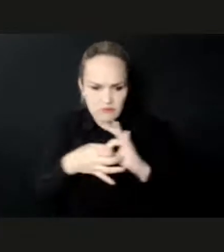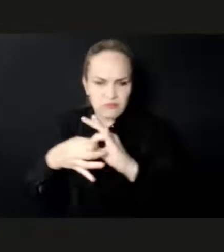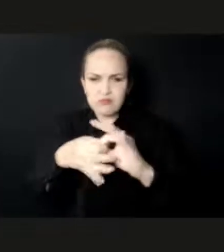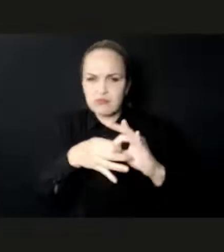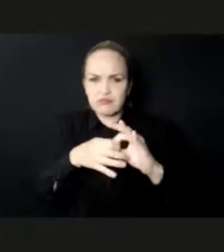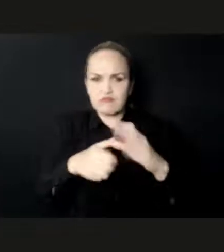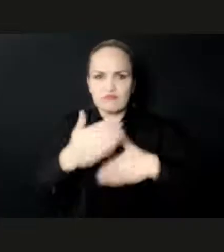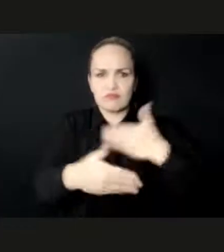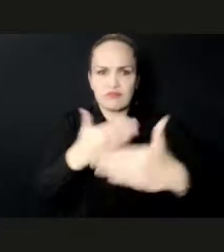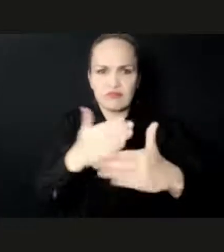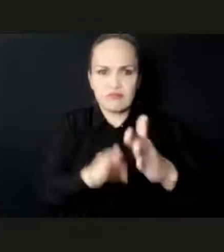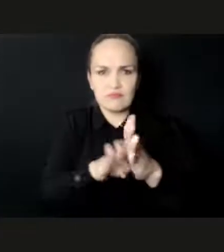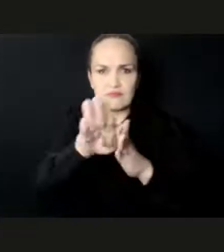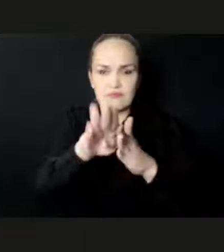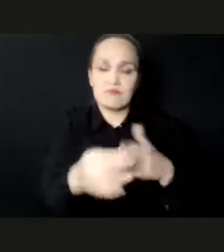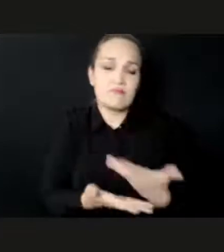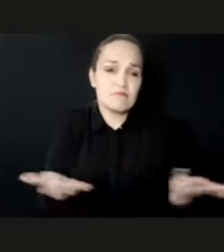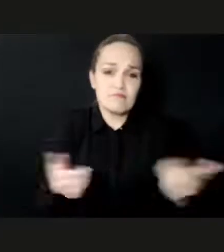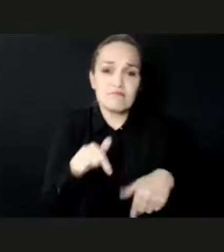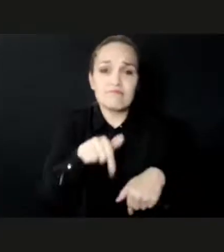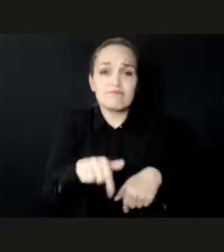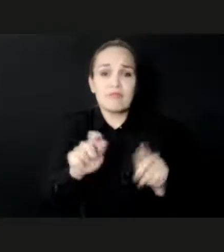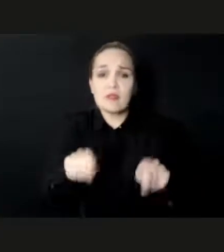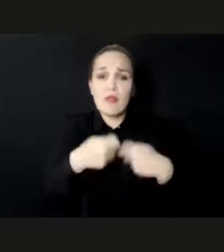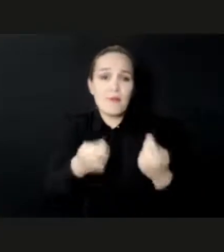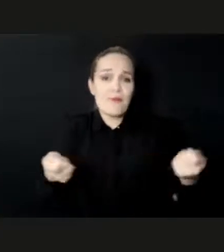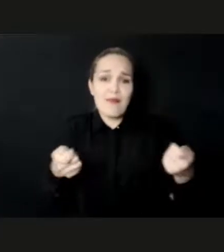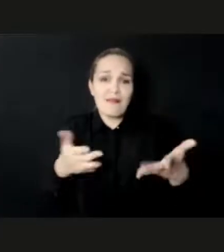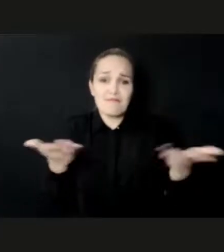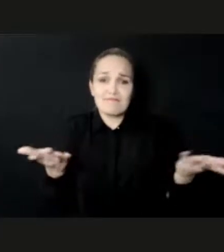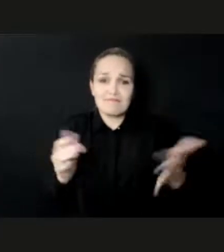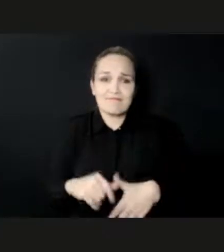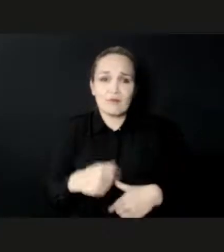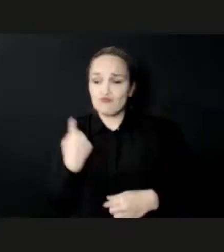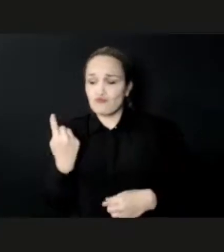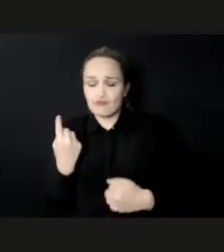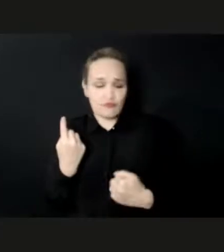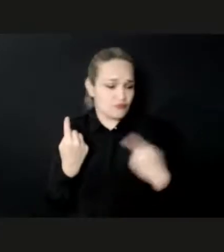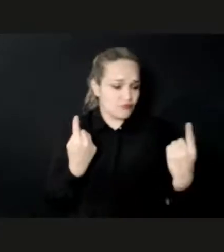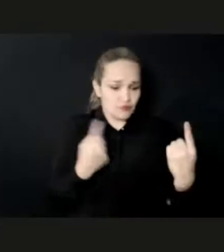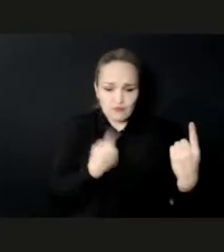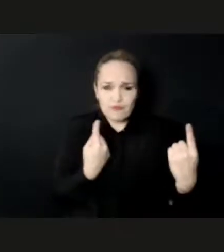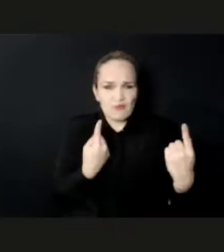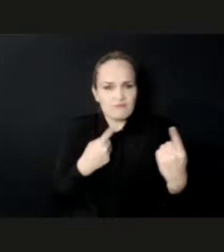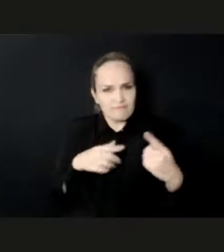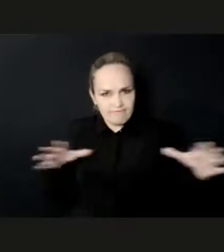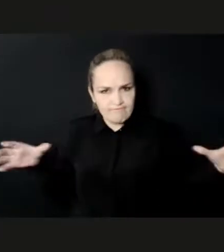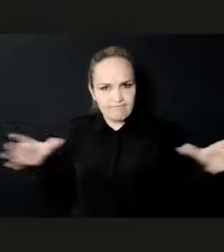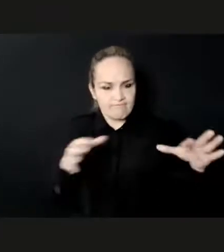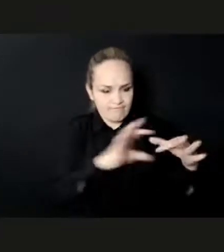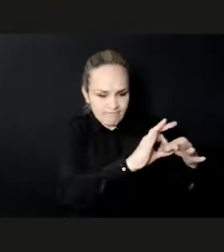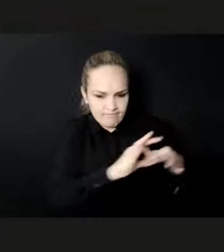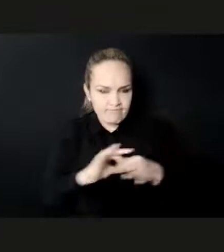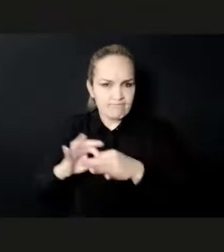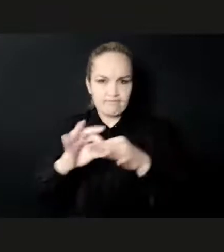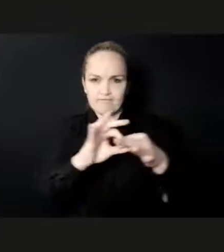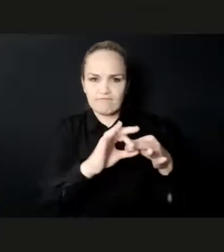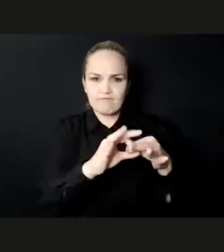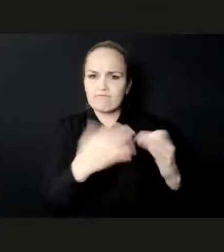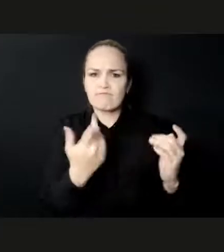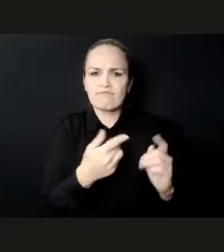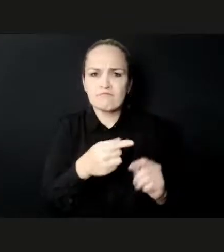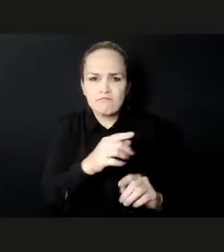collaborate in close complementarity of our mandates that, after all, are industry and trade.